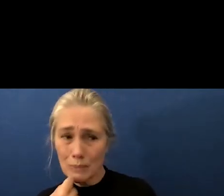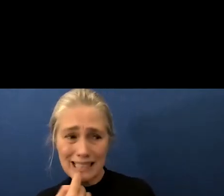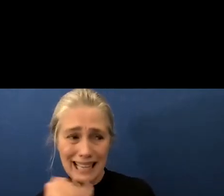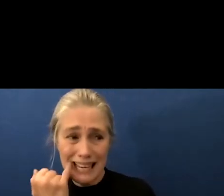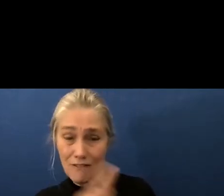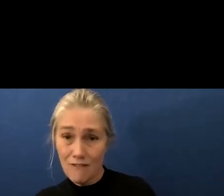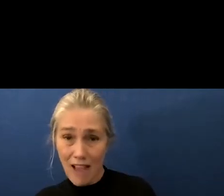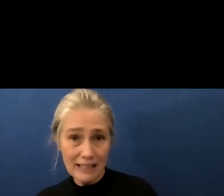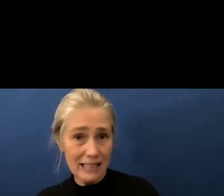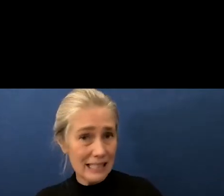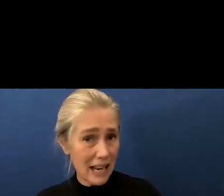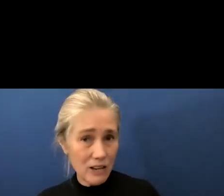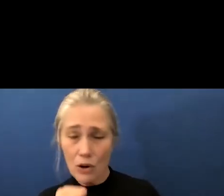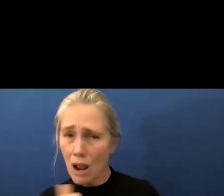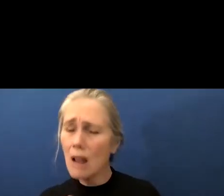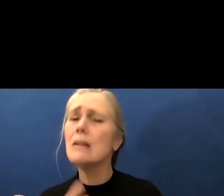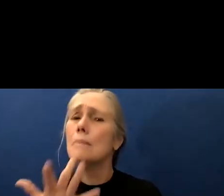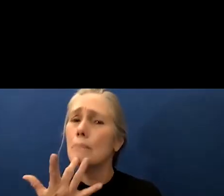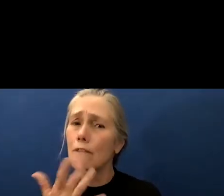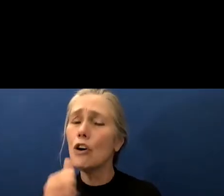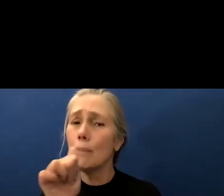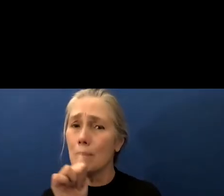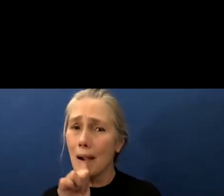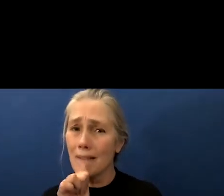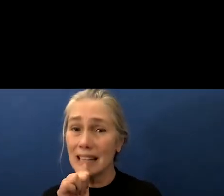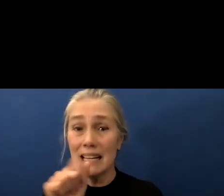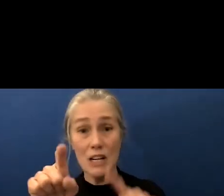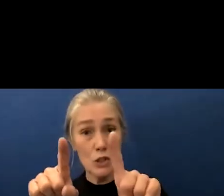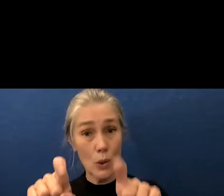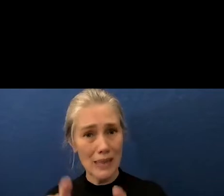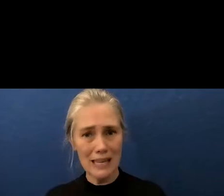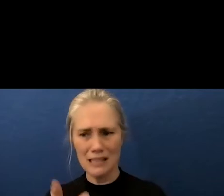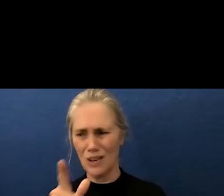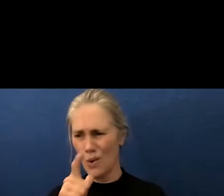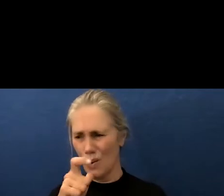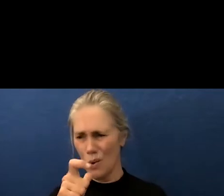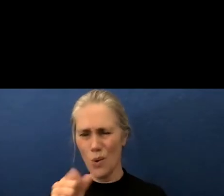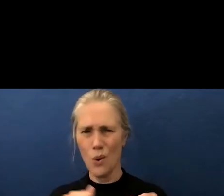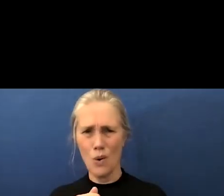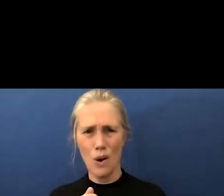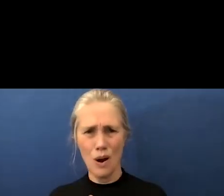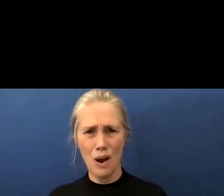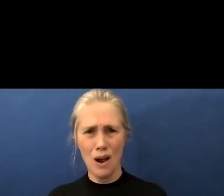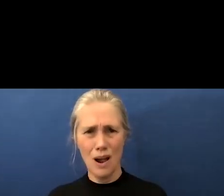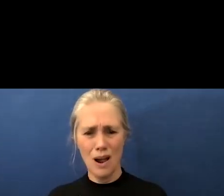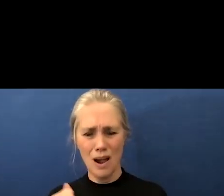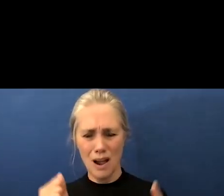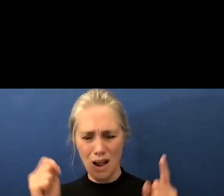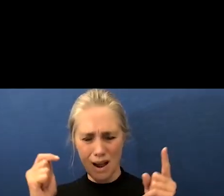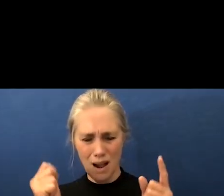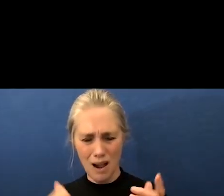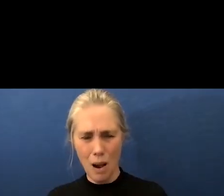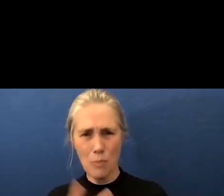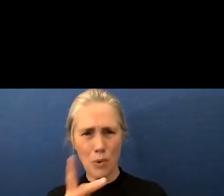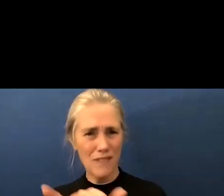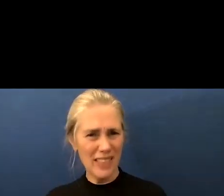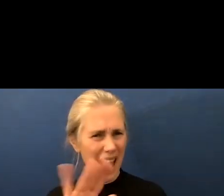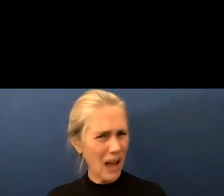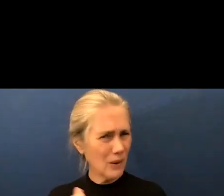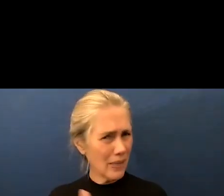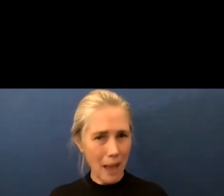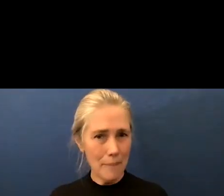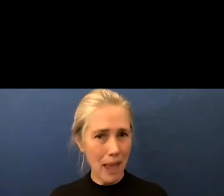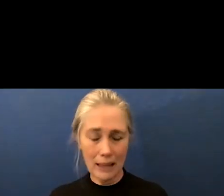um so the testing itself i don't know who approved that on the board and how that even passed in the first place but i believe